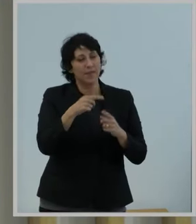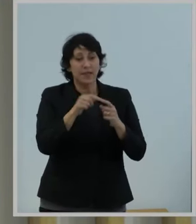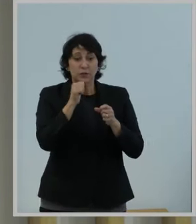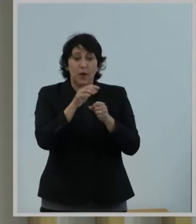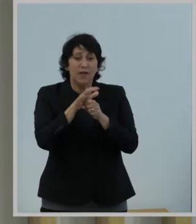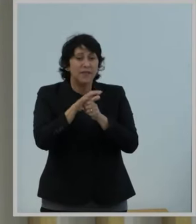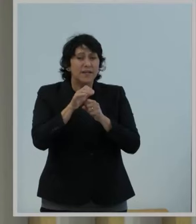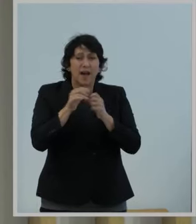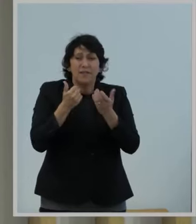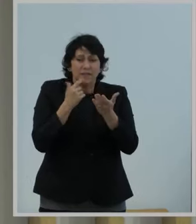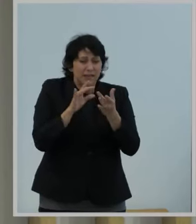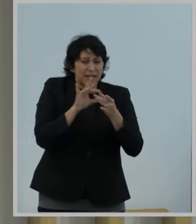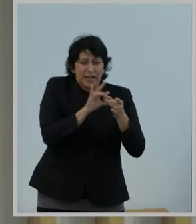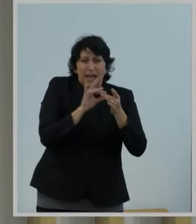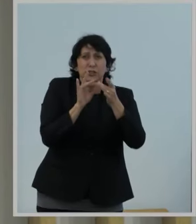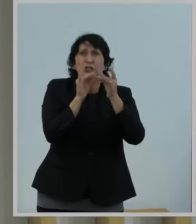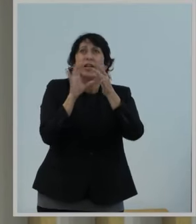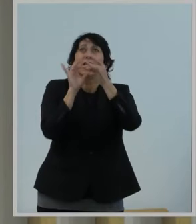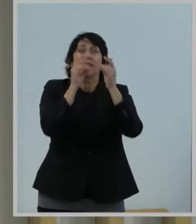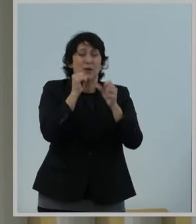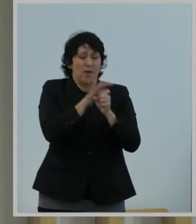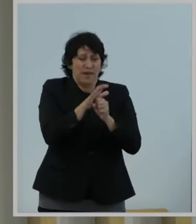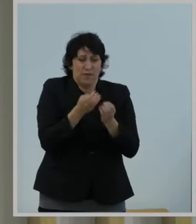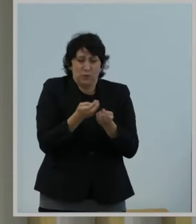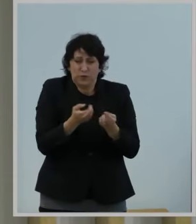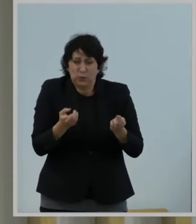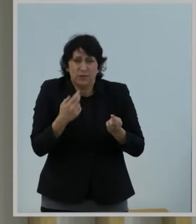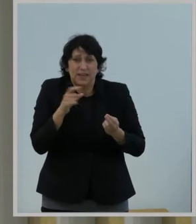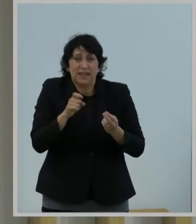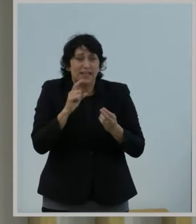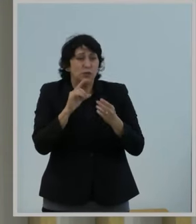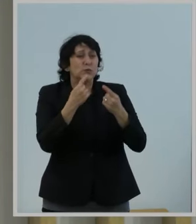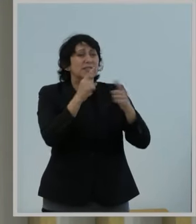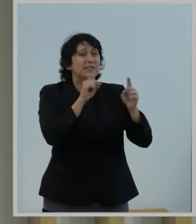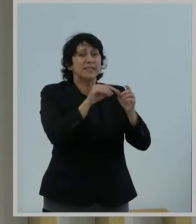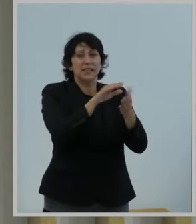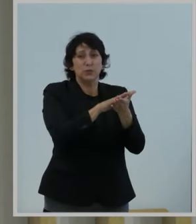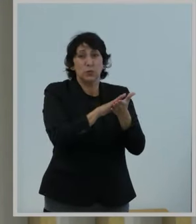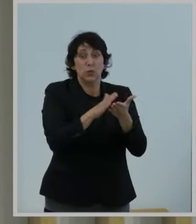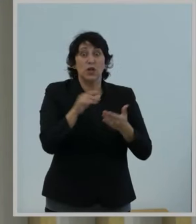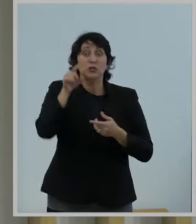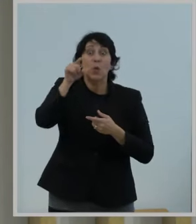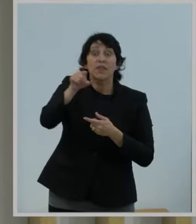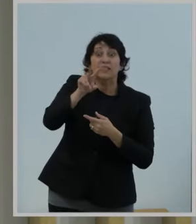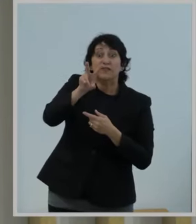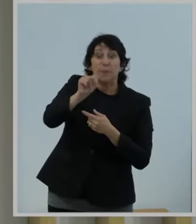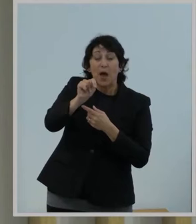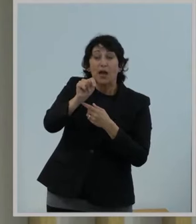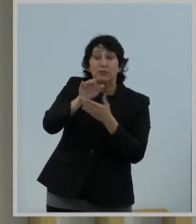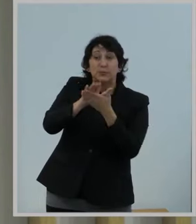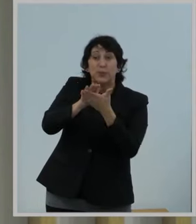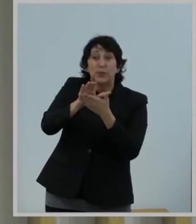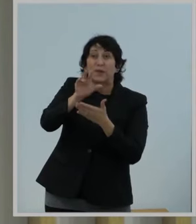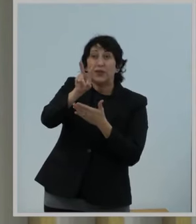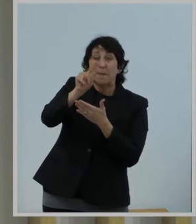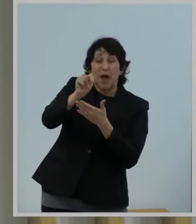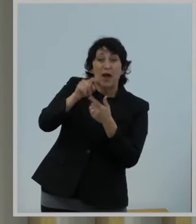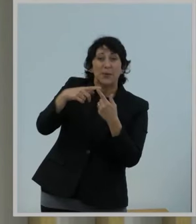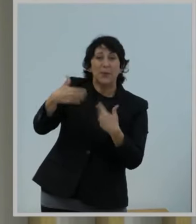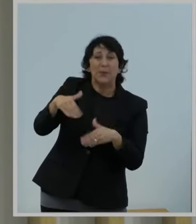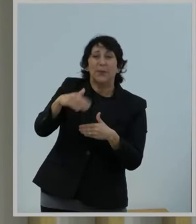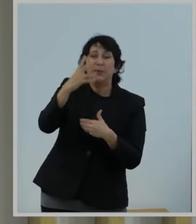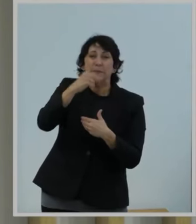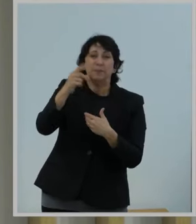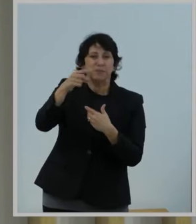succeed in school. The school in this little town in Vermont decided they were going to do something about it. They got support to outfit their